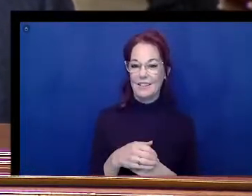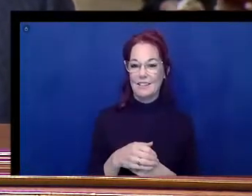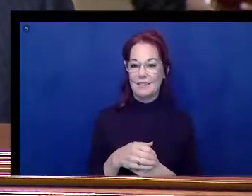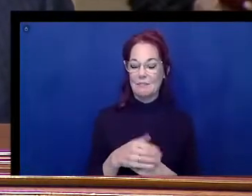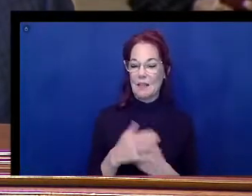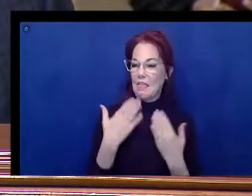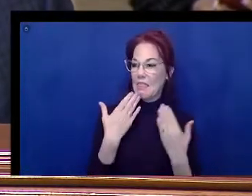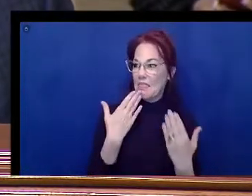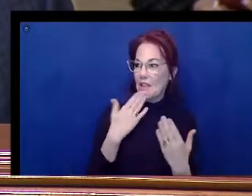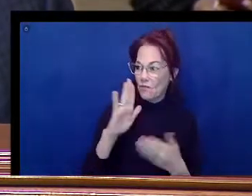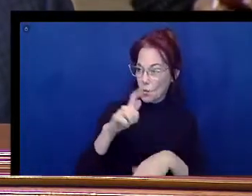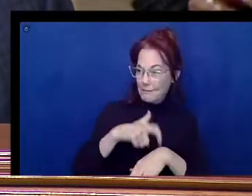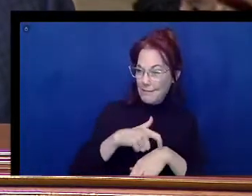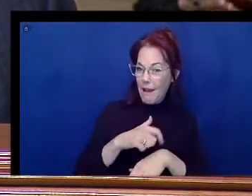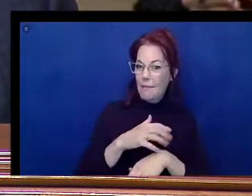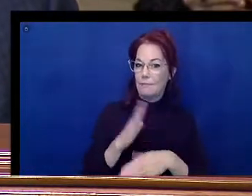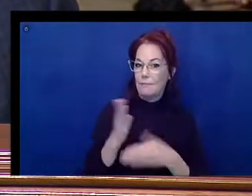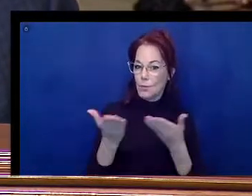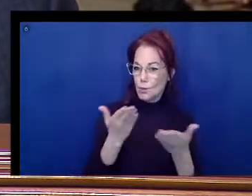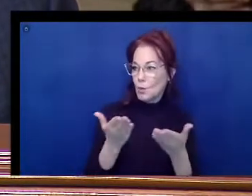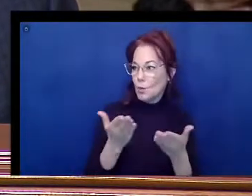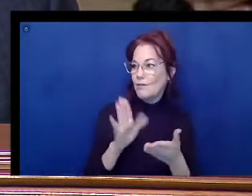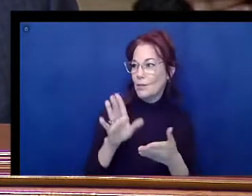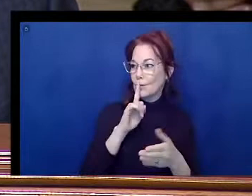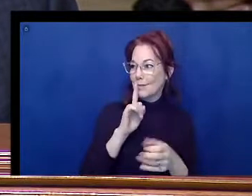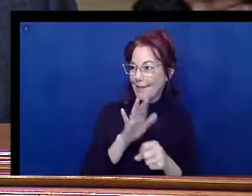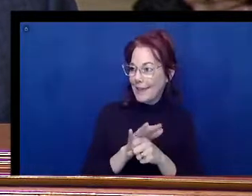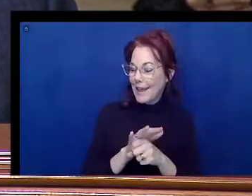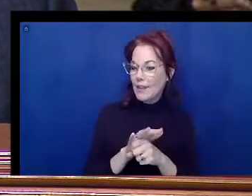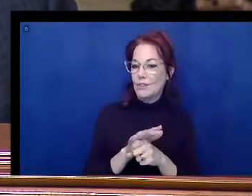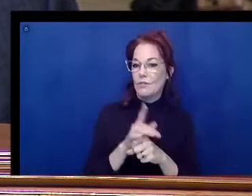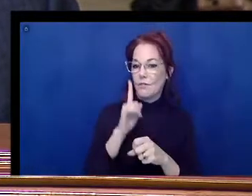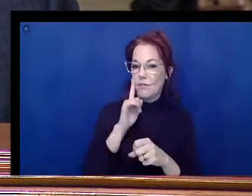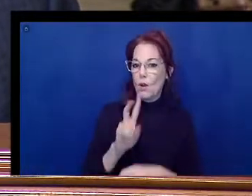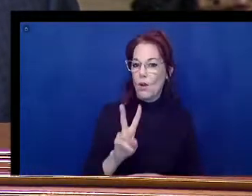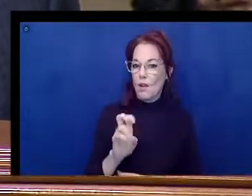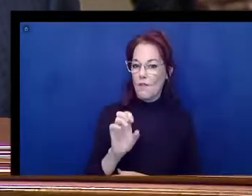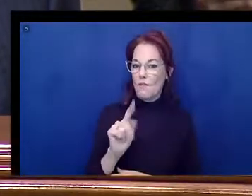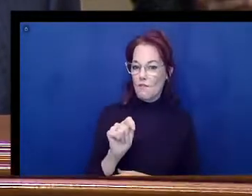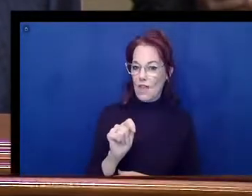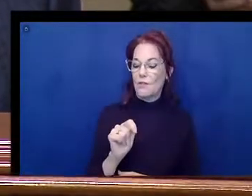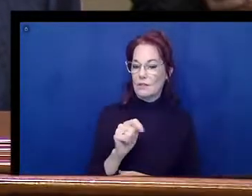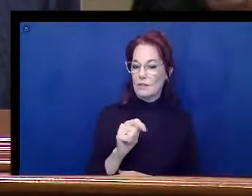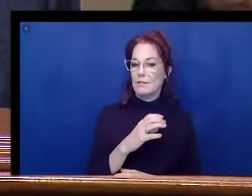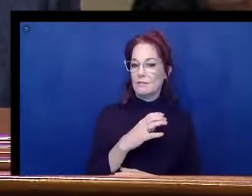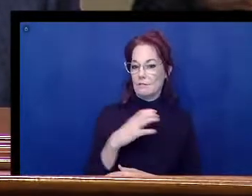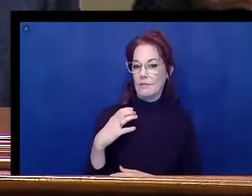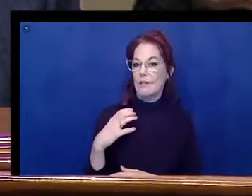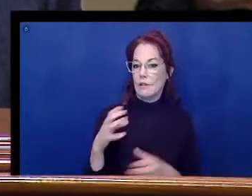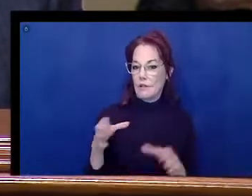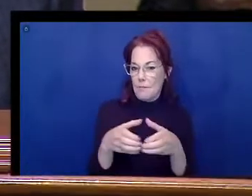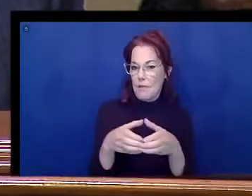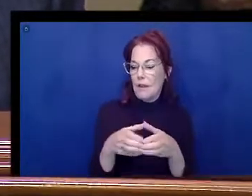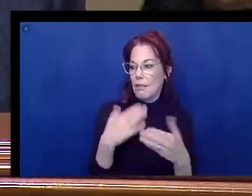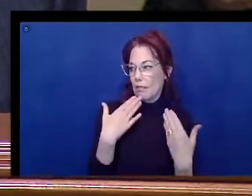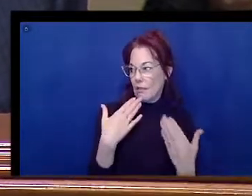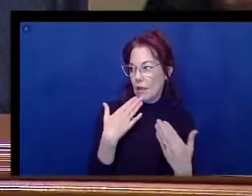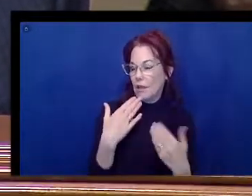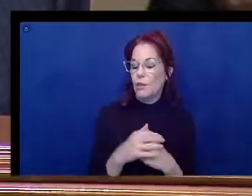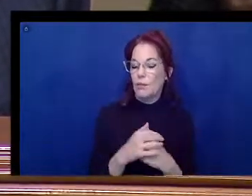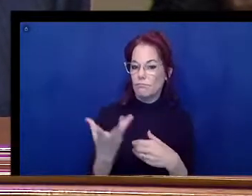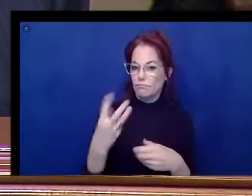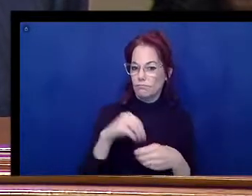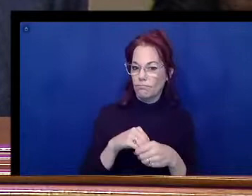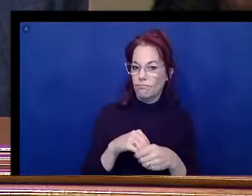time and your service and your dedication on the Veterans Committee, as well as the Senate Armed Services Committee. Certainly working in bipartisan